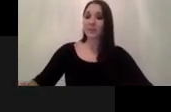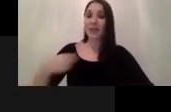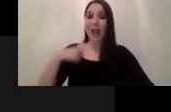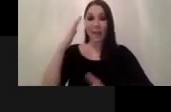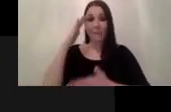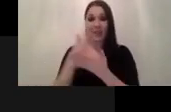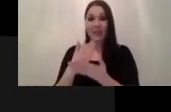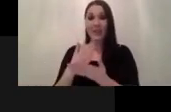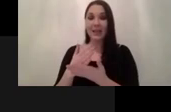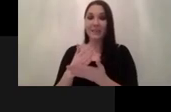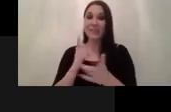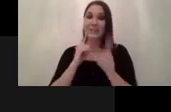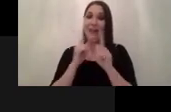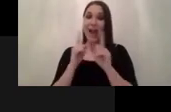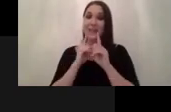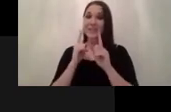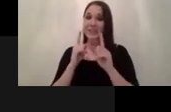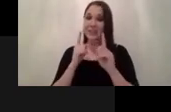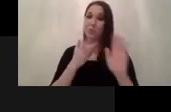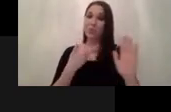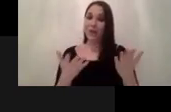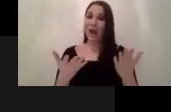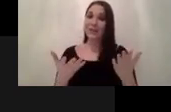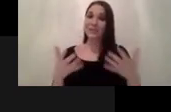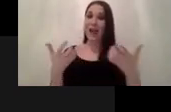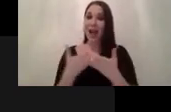guardrails and how to actually set up data science projects